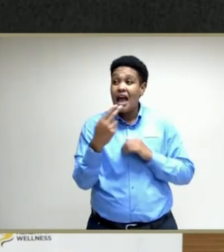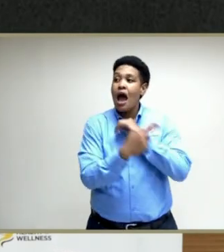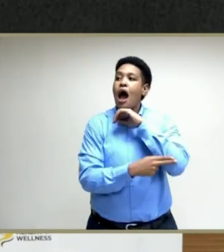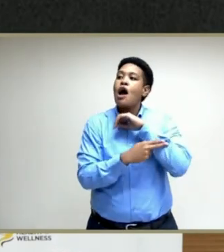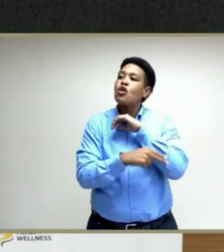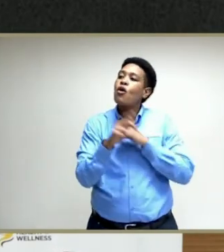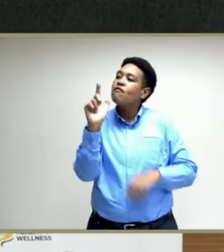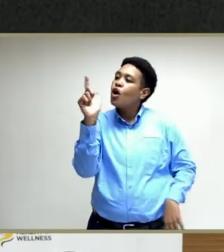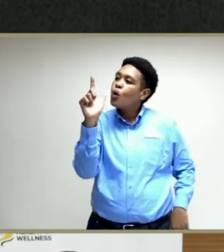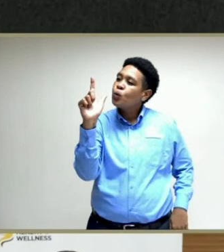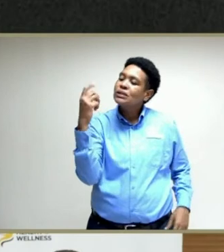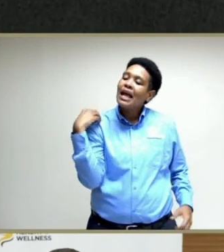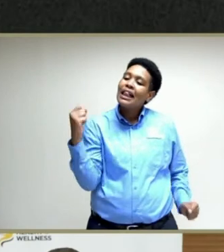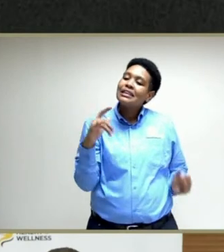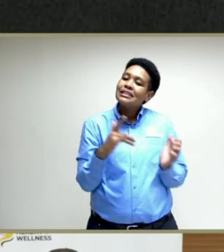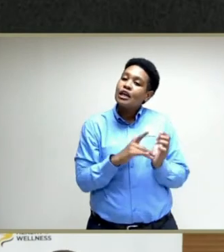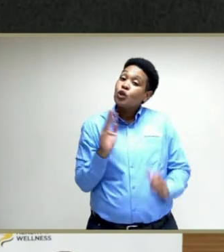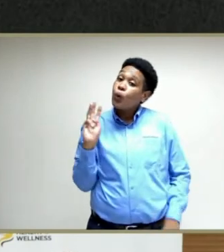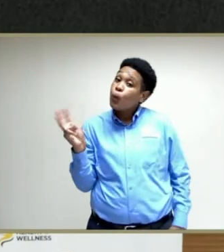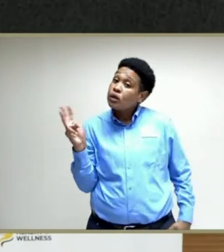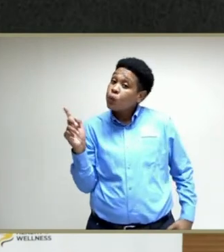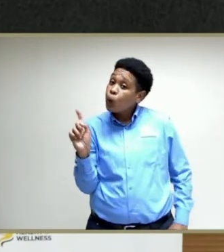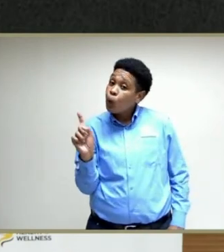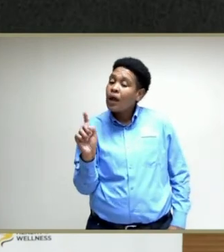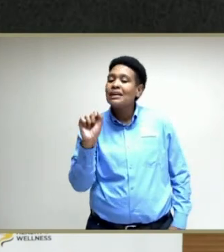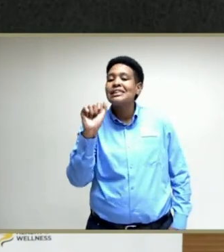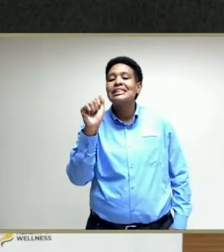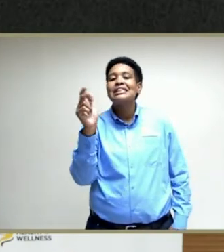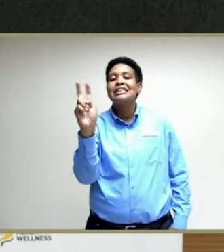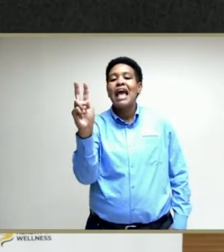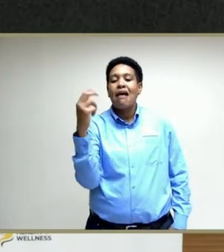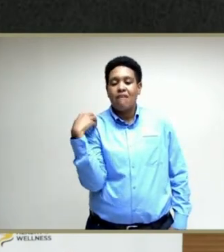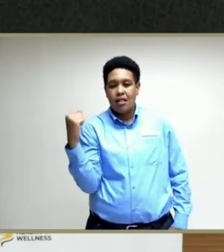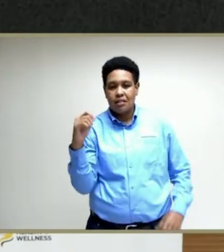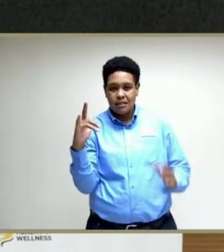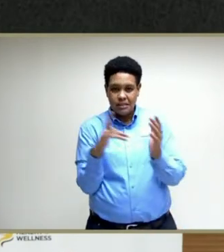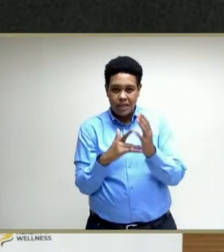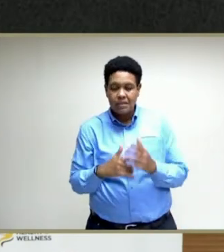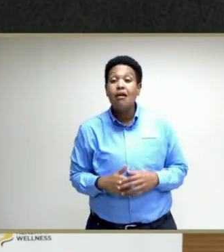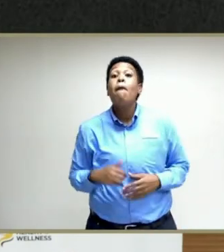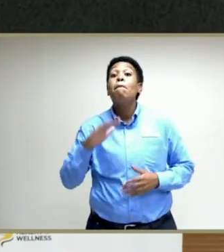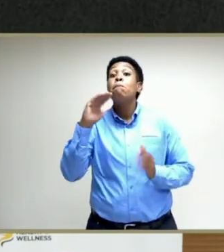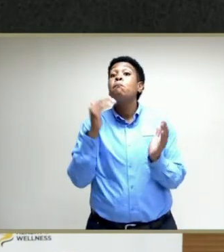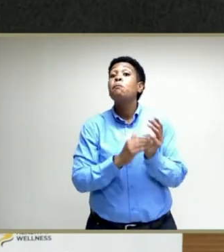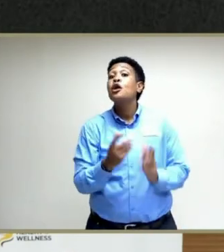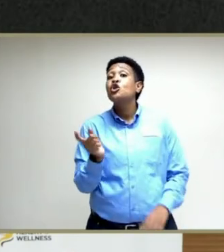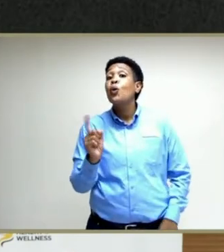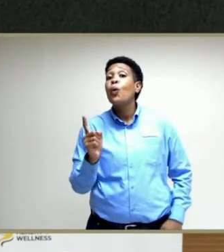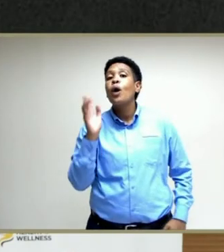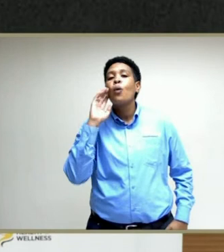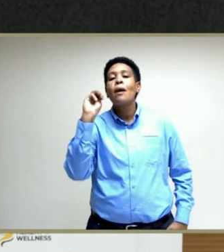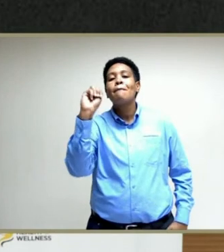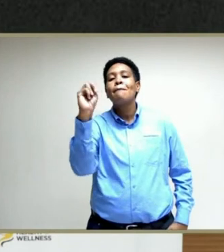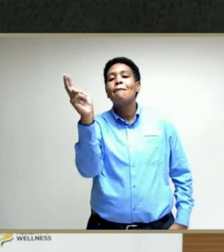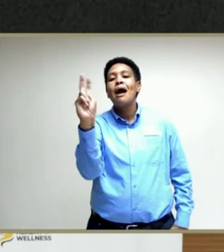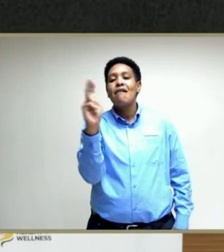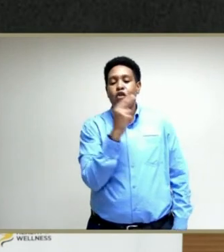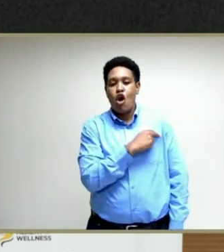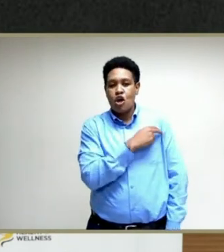Center. West Molan, Savla Mar Health Center. Manchester, it would be Mandible Hospital,